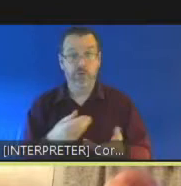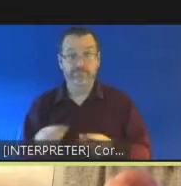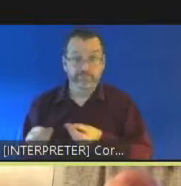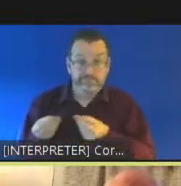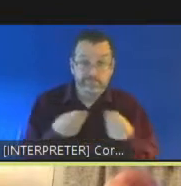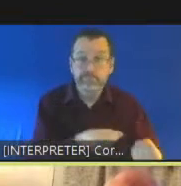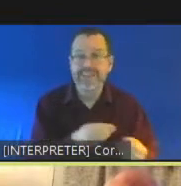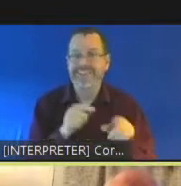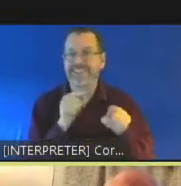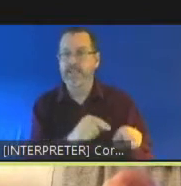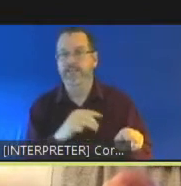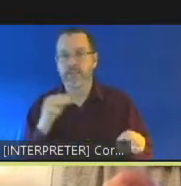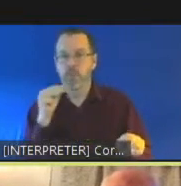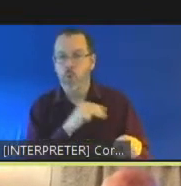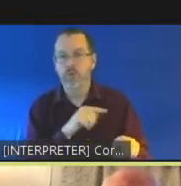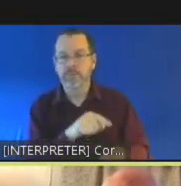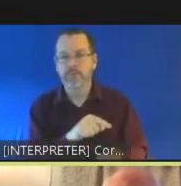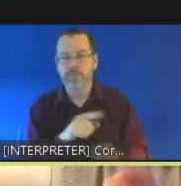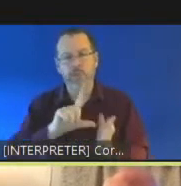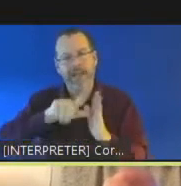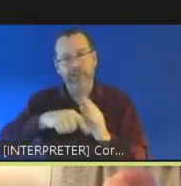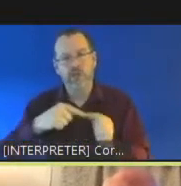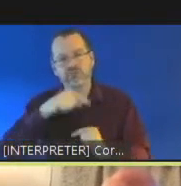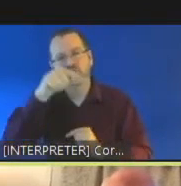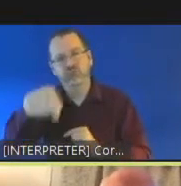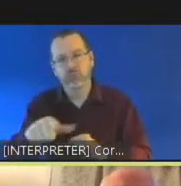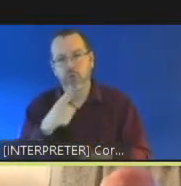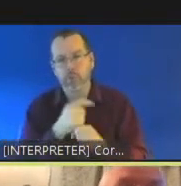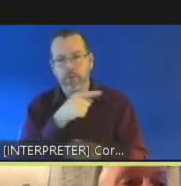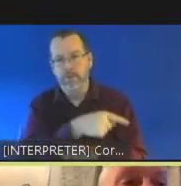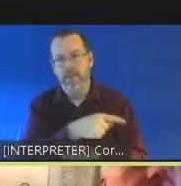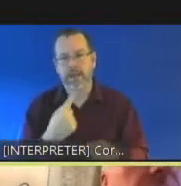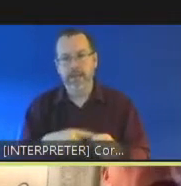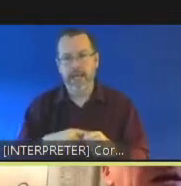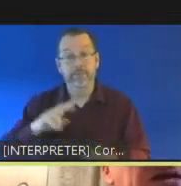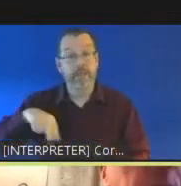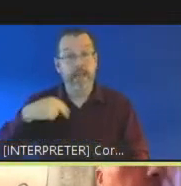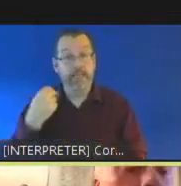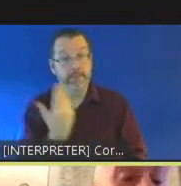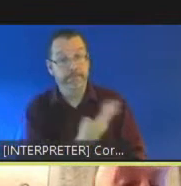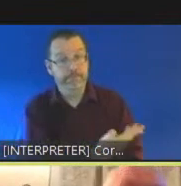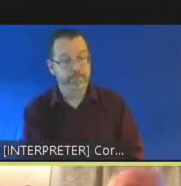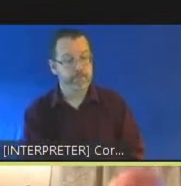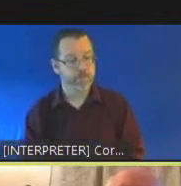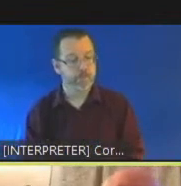uh later on in slightly more detail so next slide please.